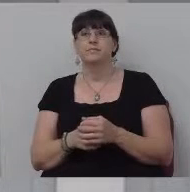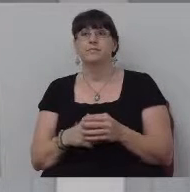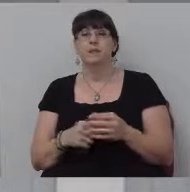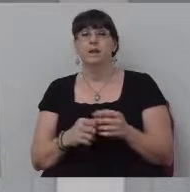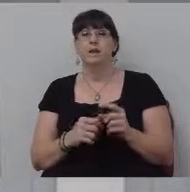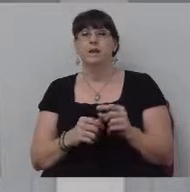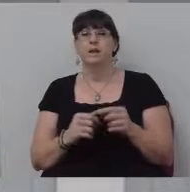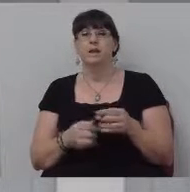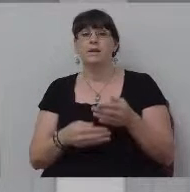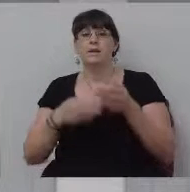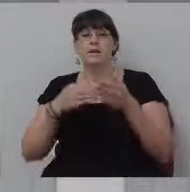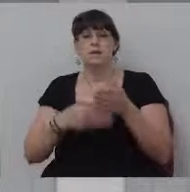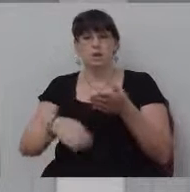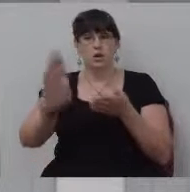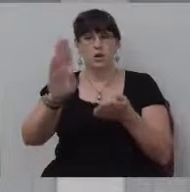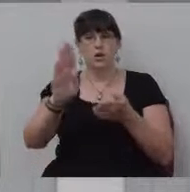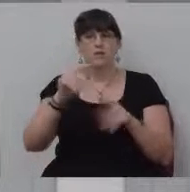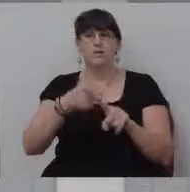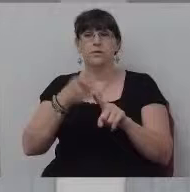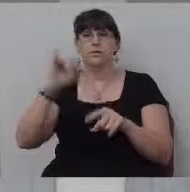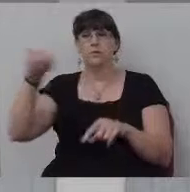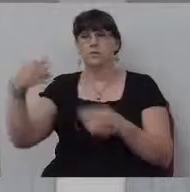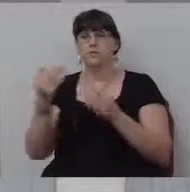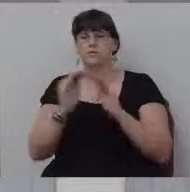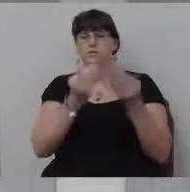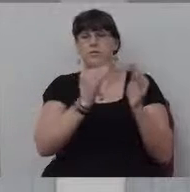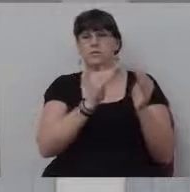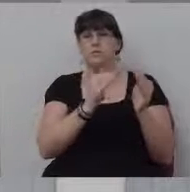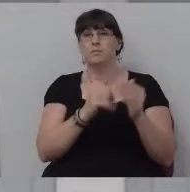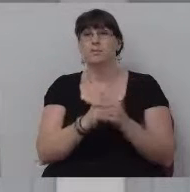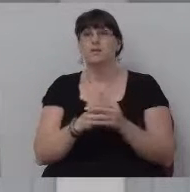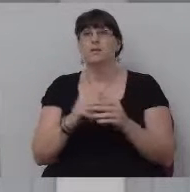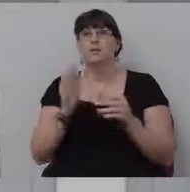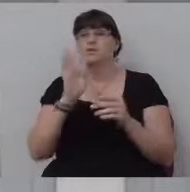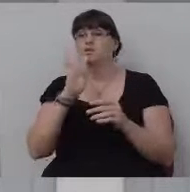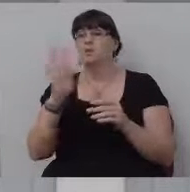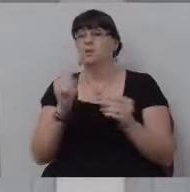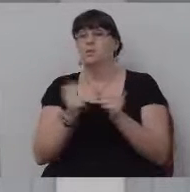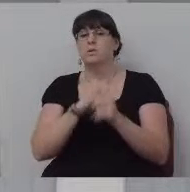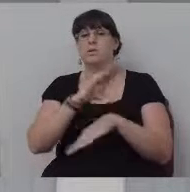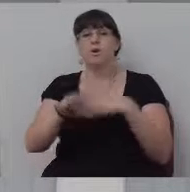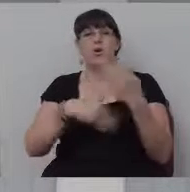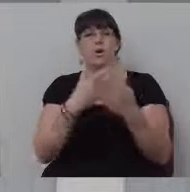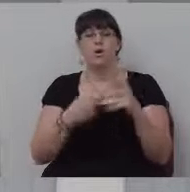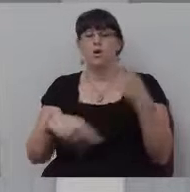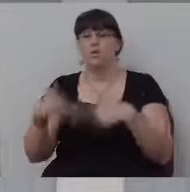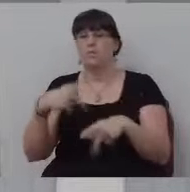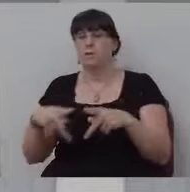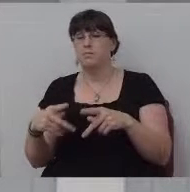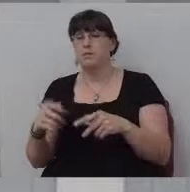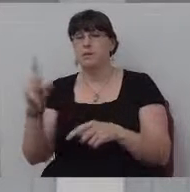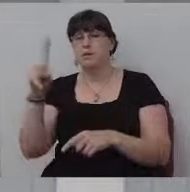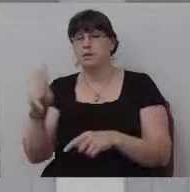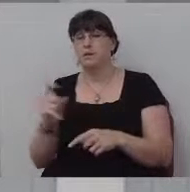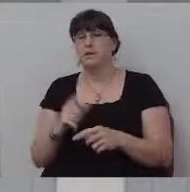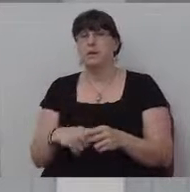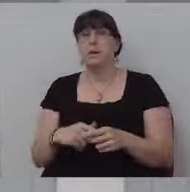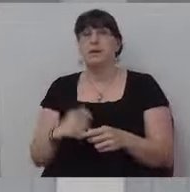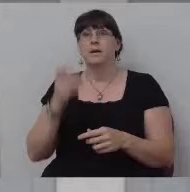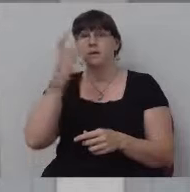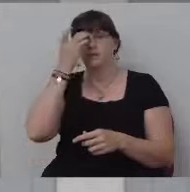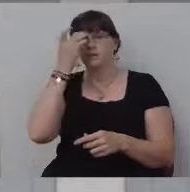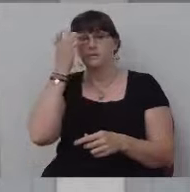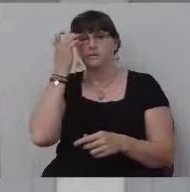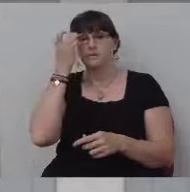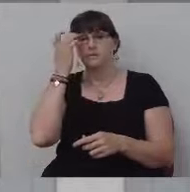from Jerusalem. He's king now. He's talked to all of the major players, his staff and administration, and he's talked to the congregation